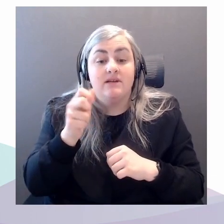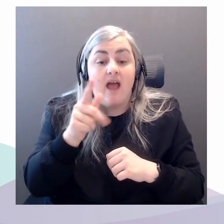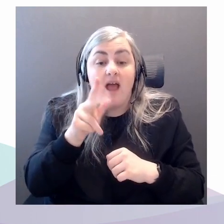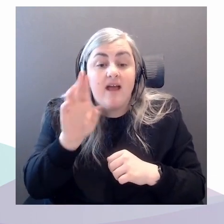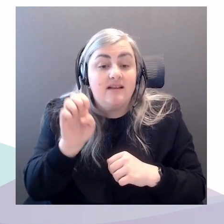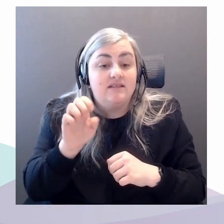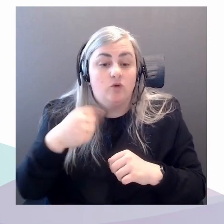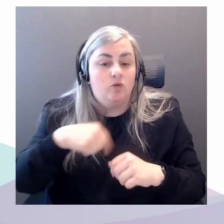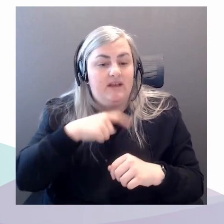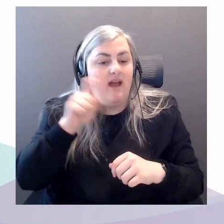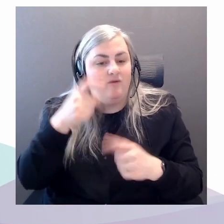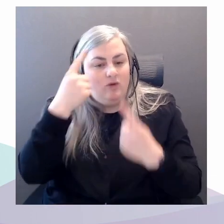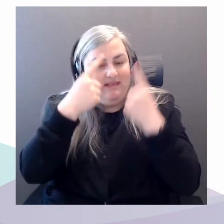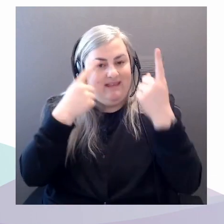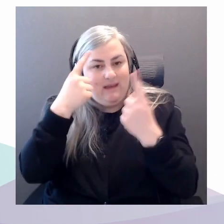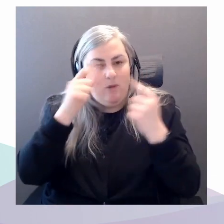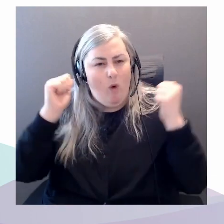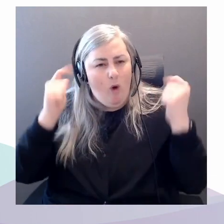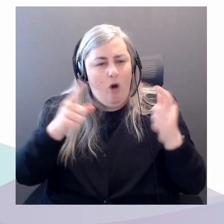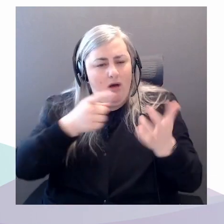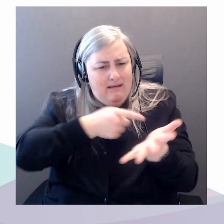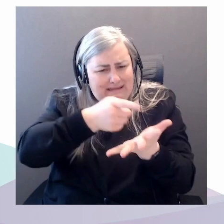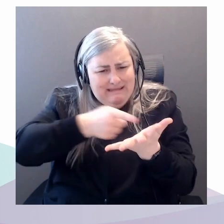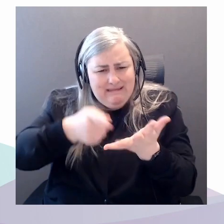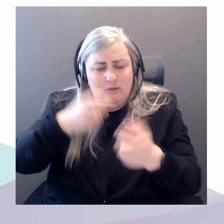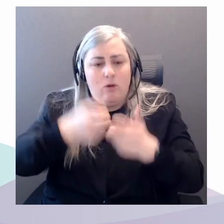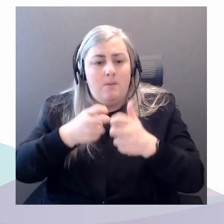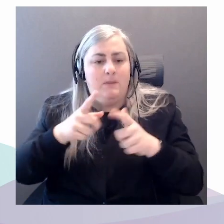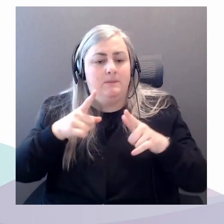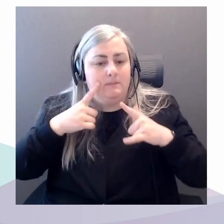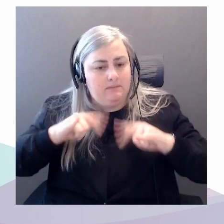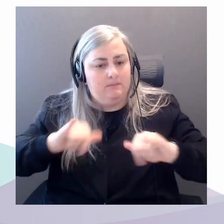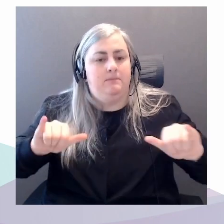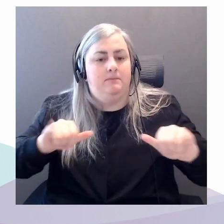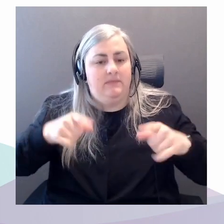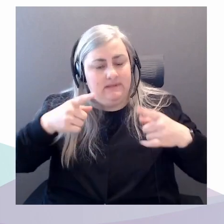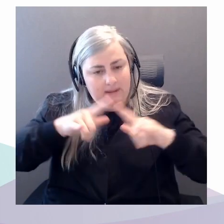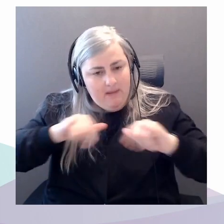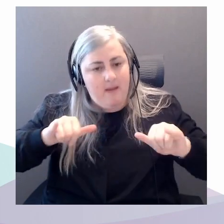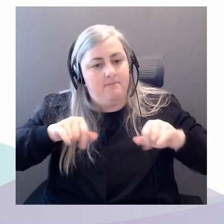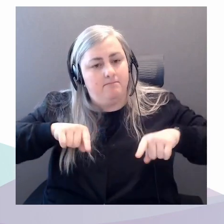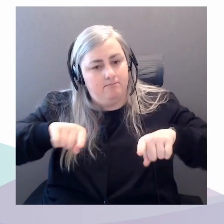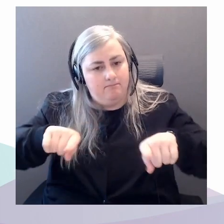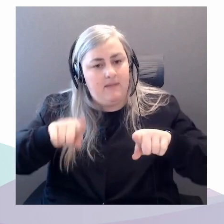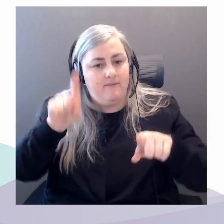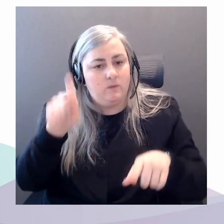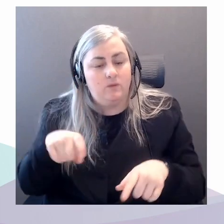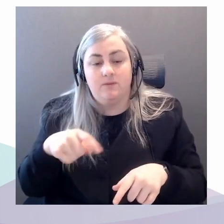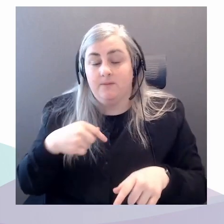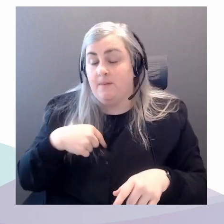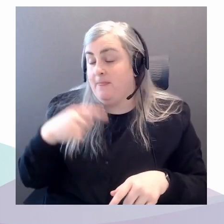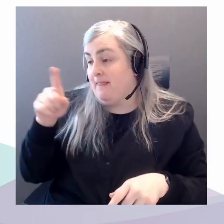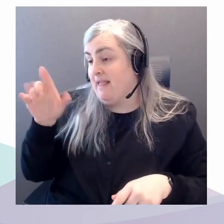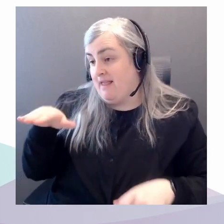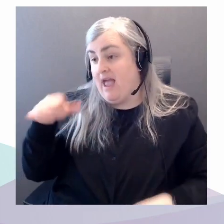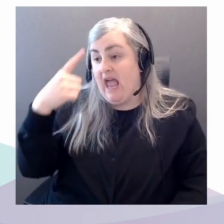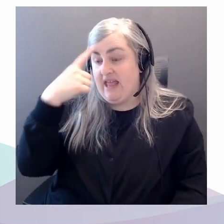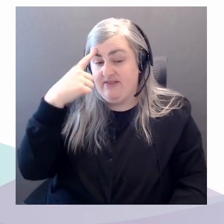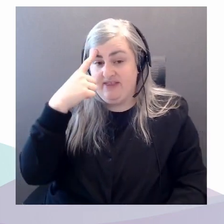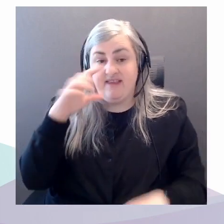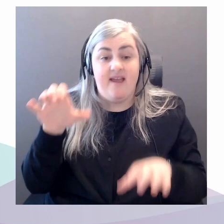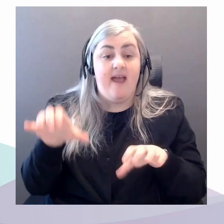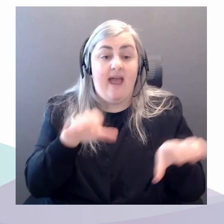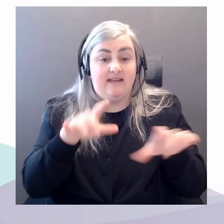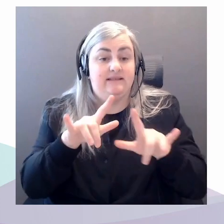So, yeah, I keep the question, yeah. I think it's really important that acting simultaneously, right, recognizing that